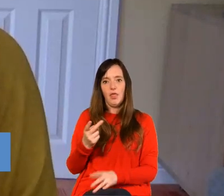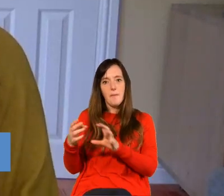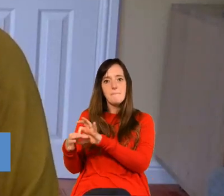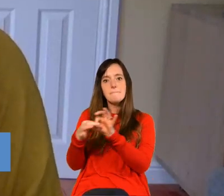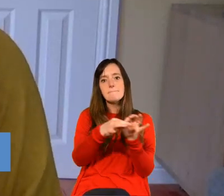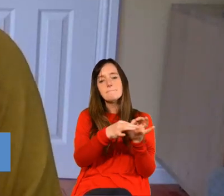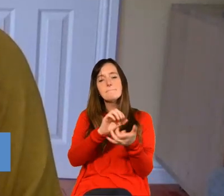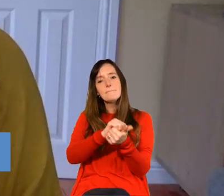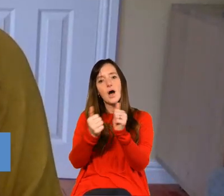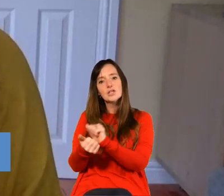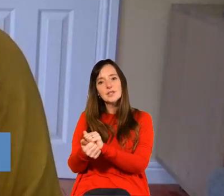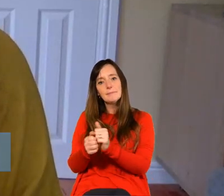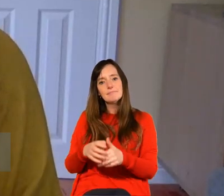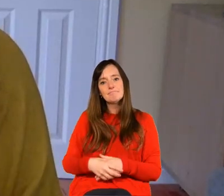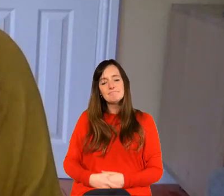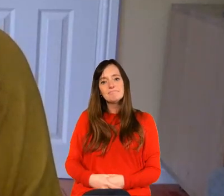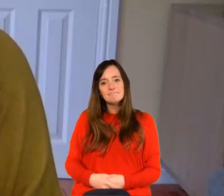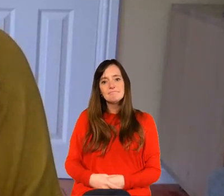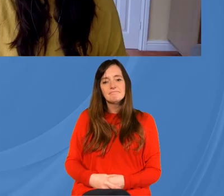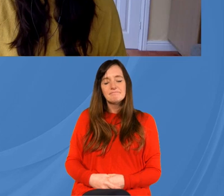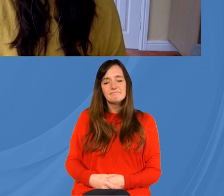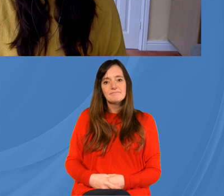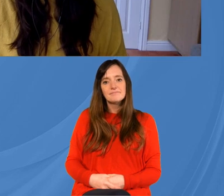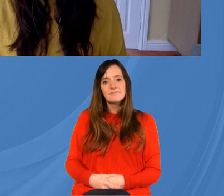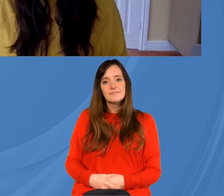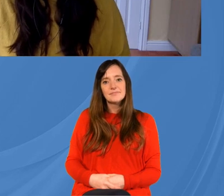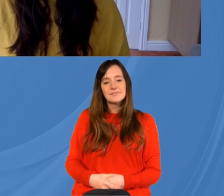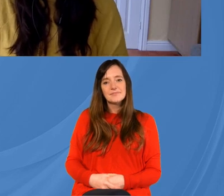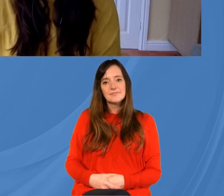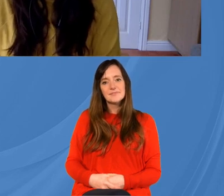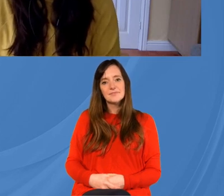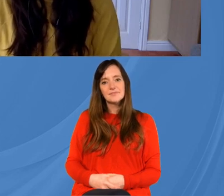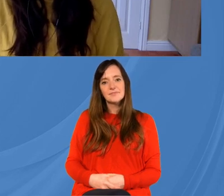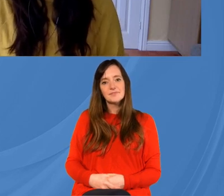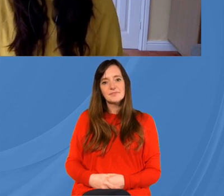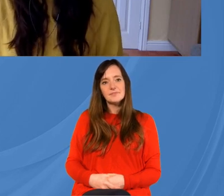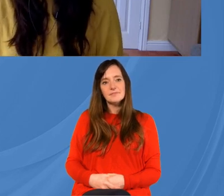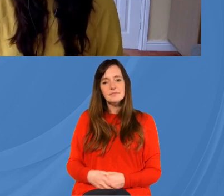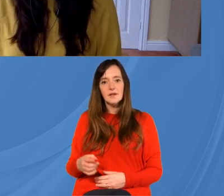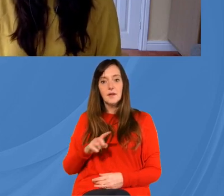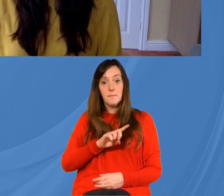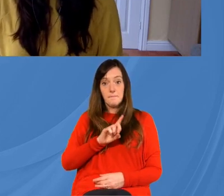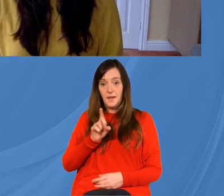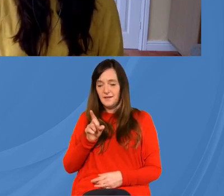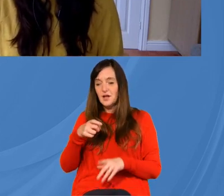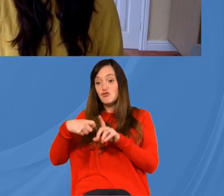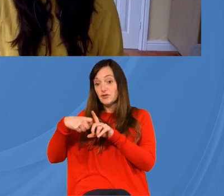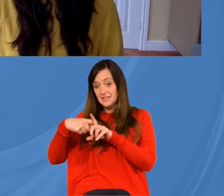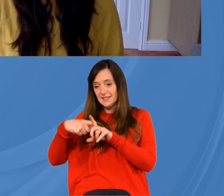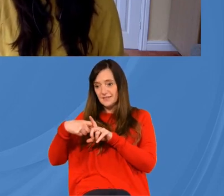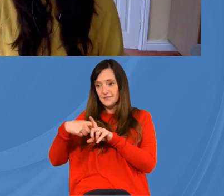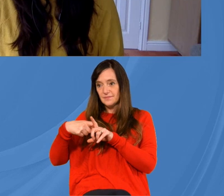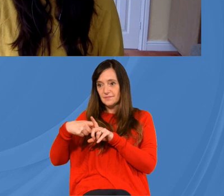together to be able to do that well very helpful indeed um a question maybe back to you again christy um hello